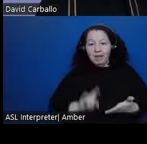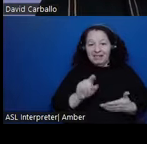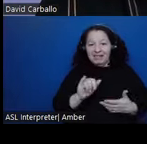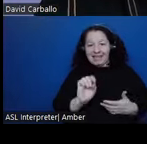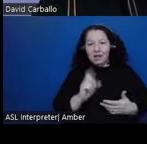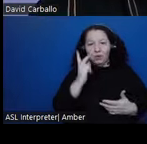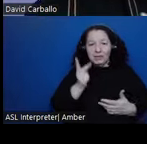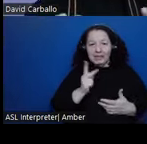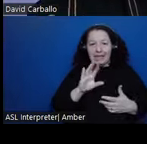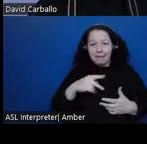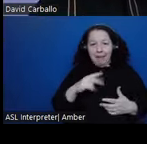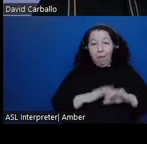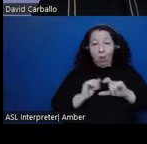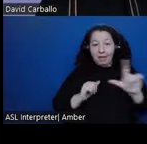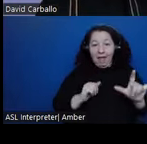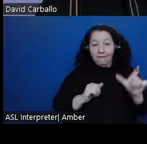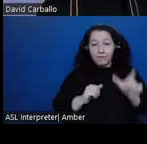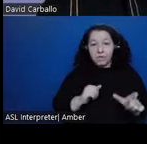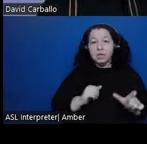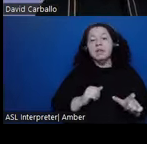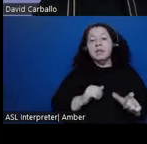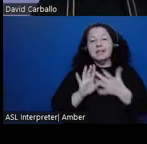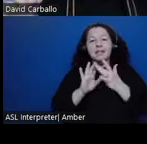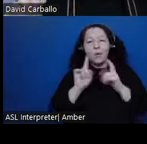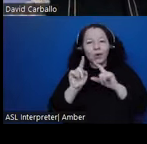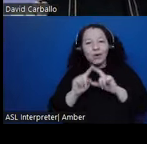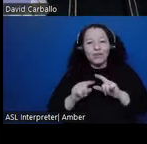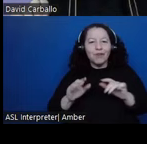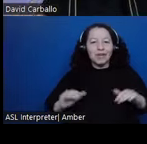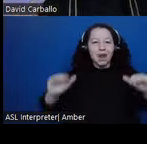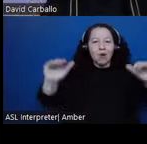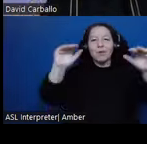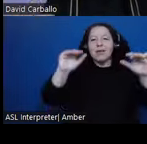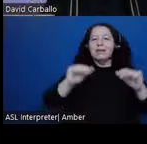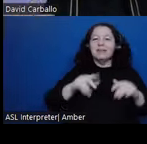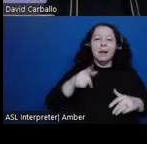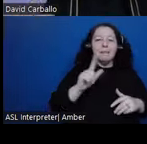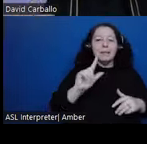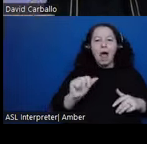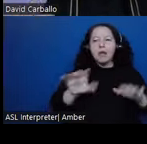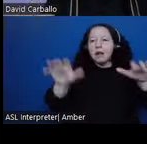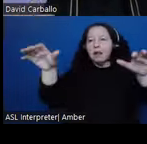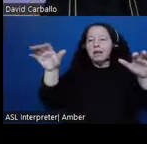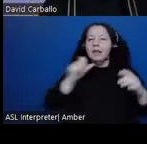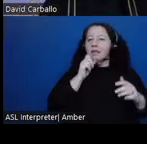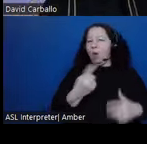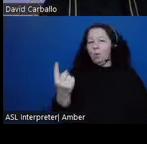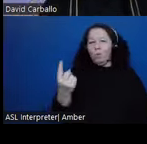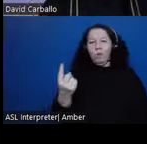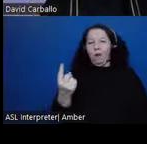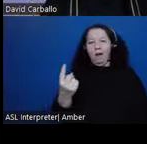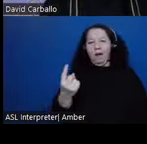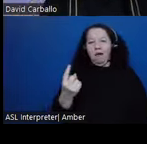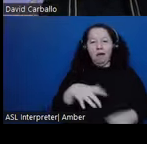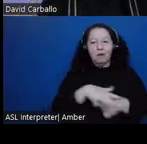It's this network of different terraces, distributed plazas. There's not one single precinct or